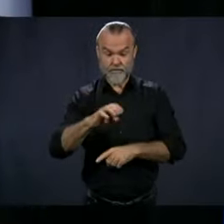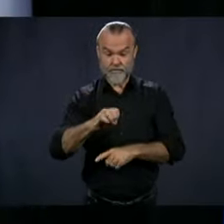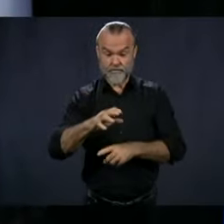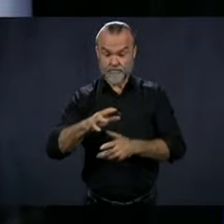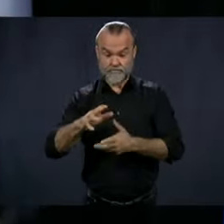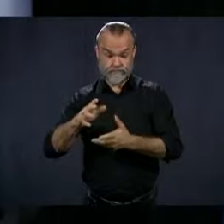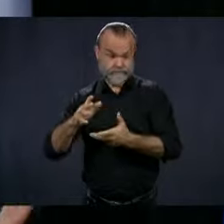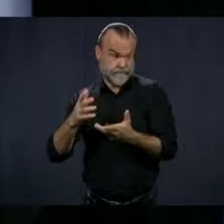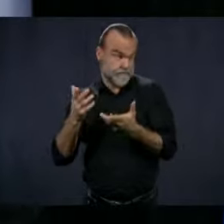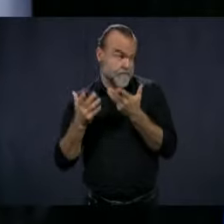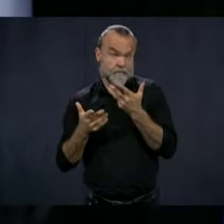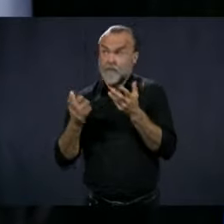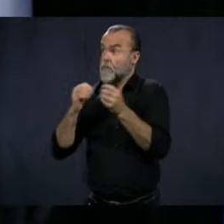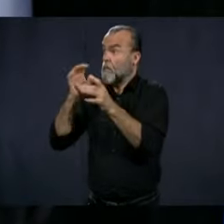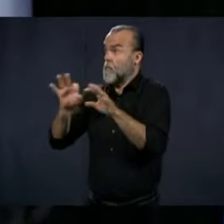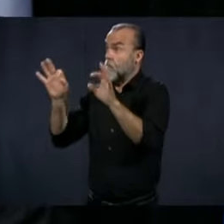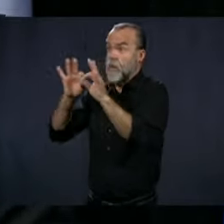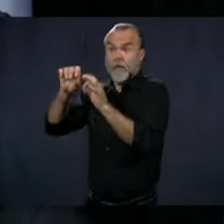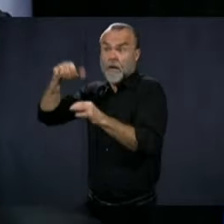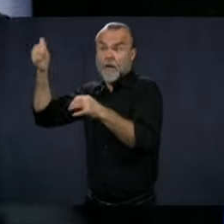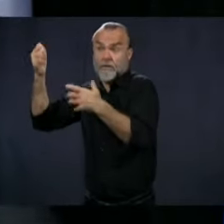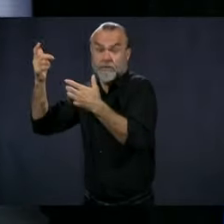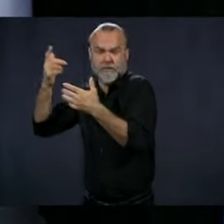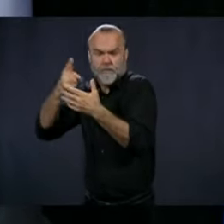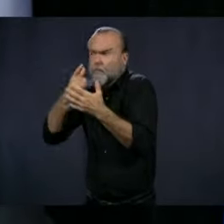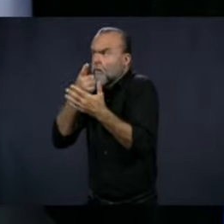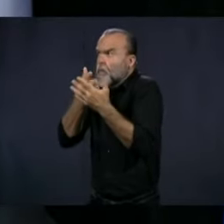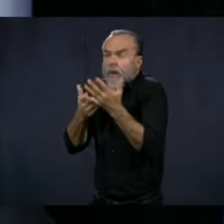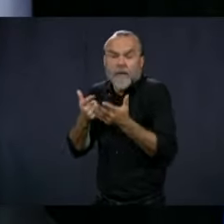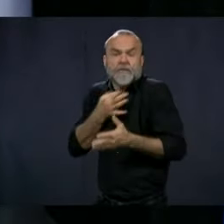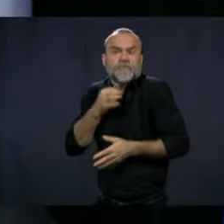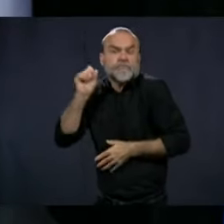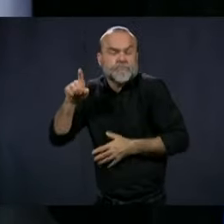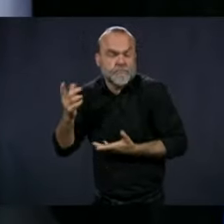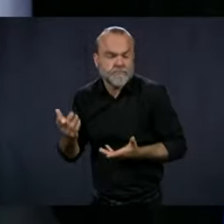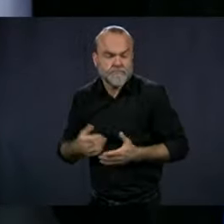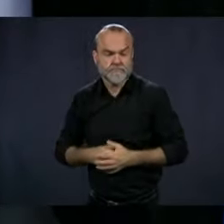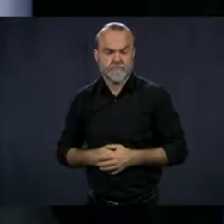important to do, what it is. Okay.